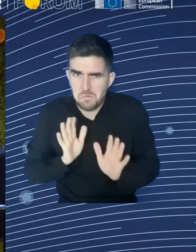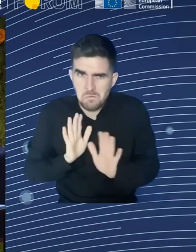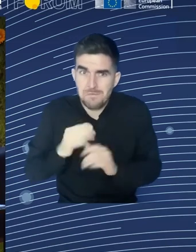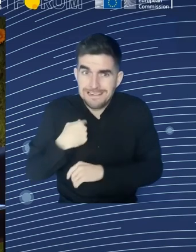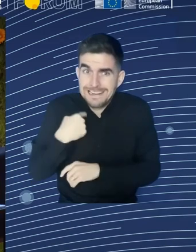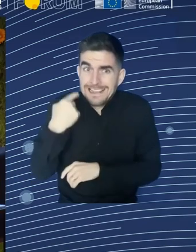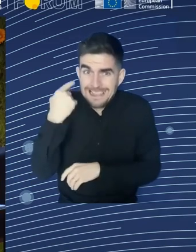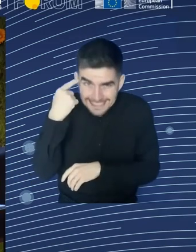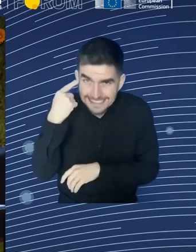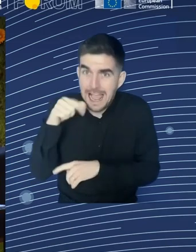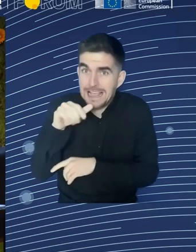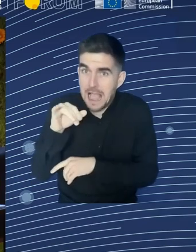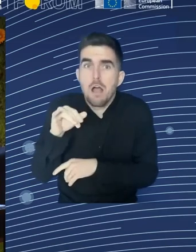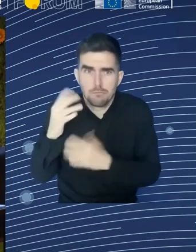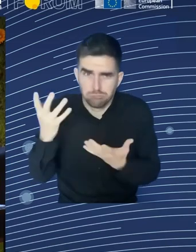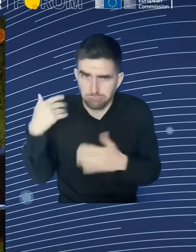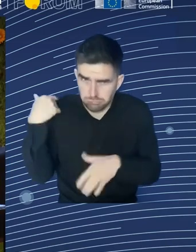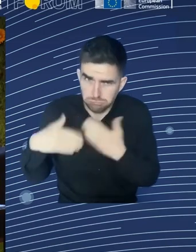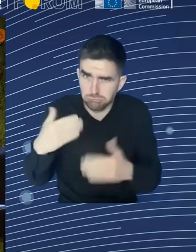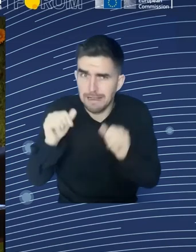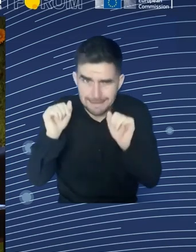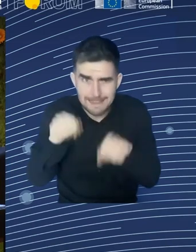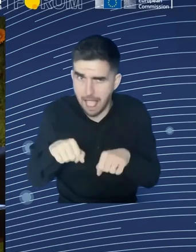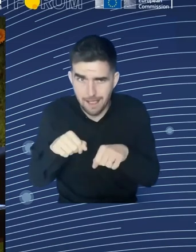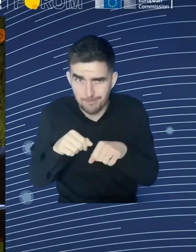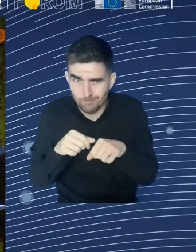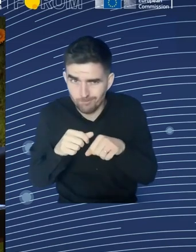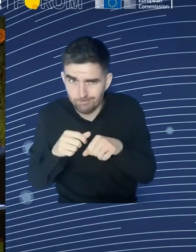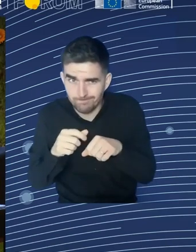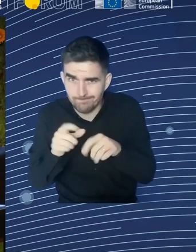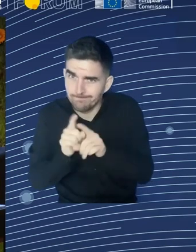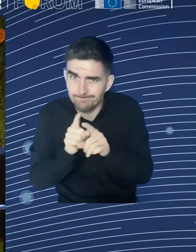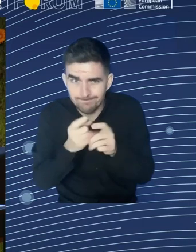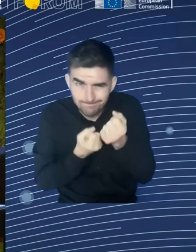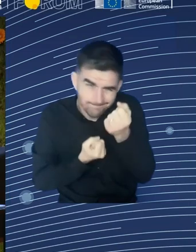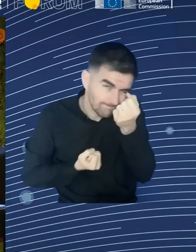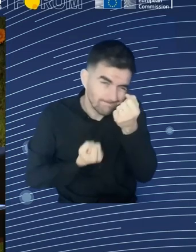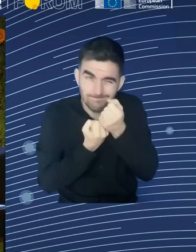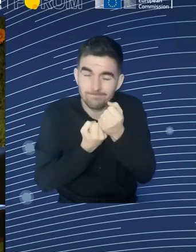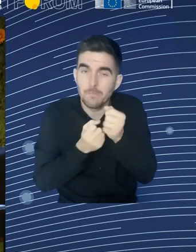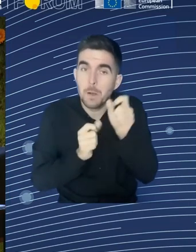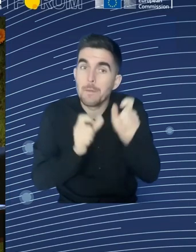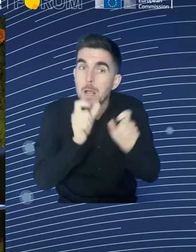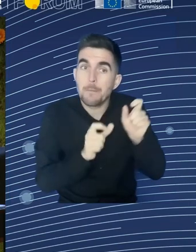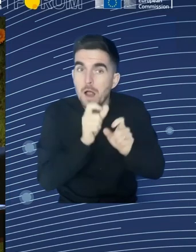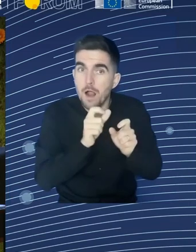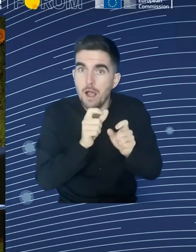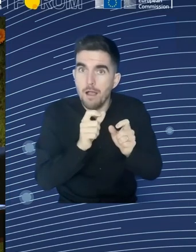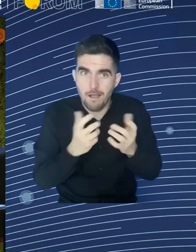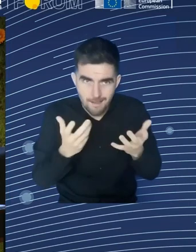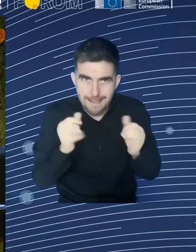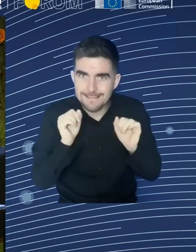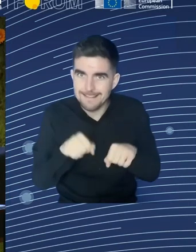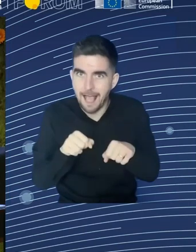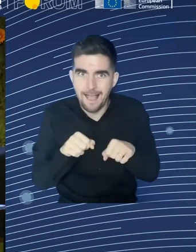beings become slavery of that artificial intelligence. We have to insist for